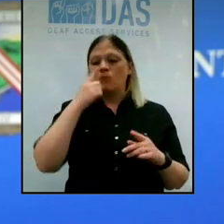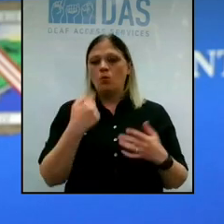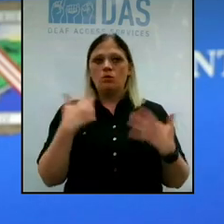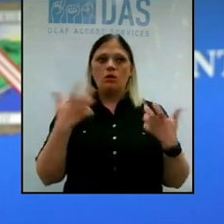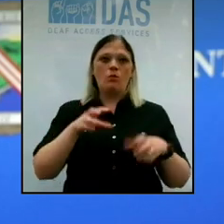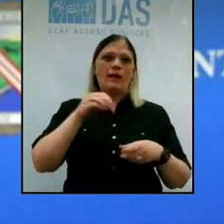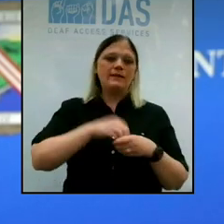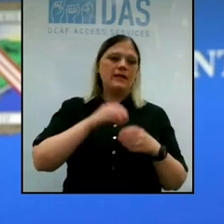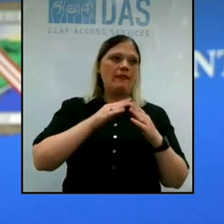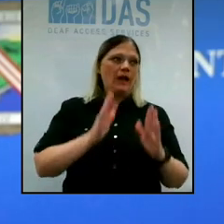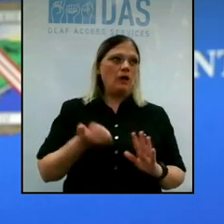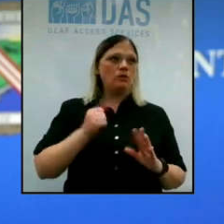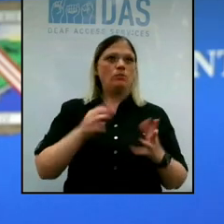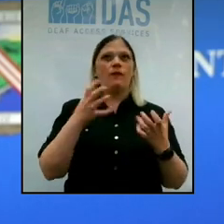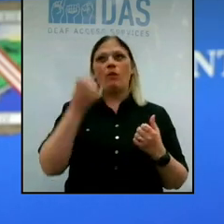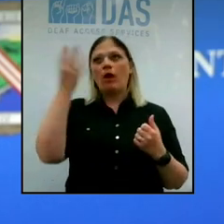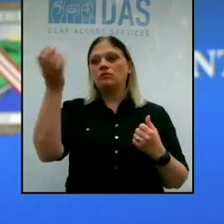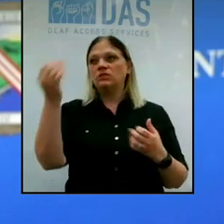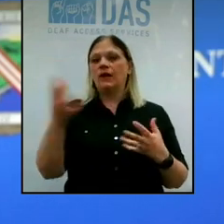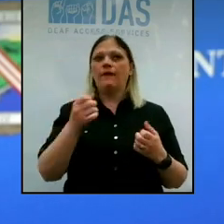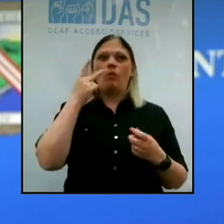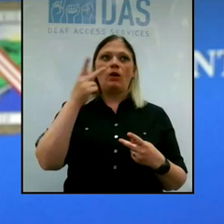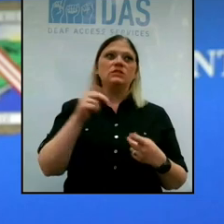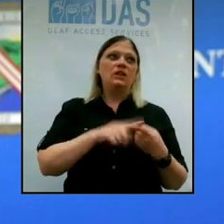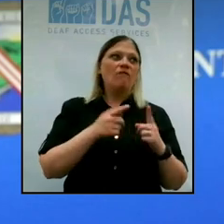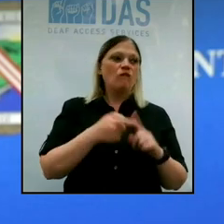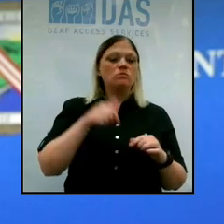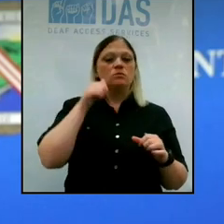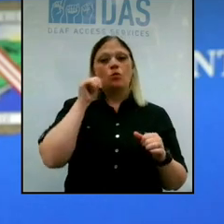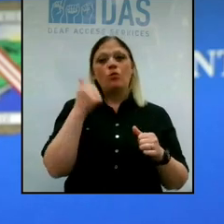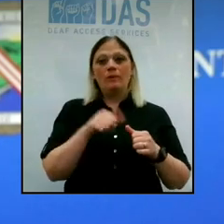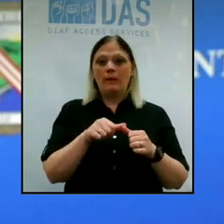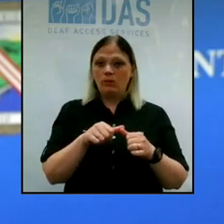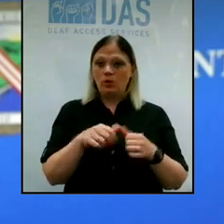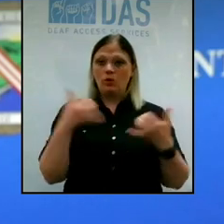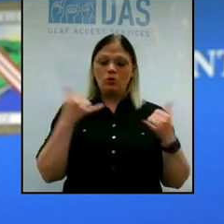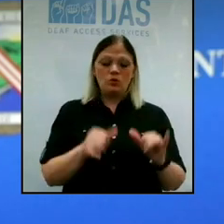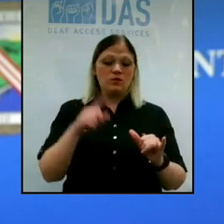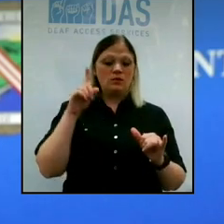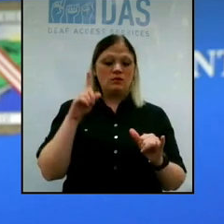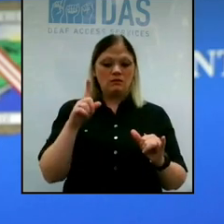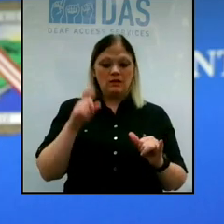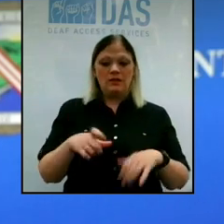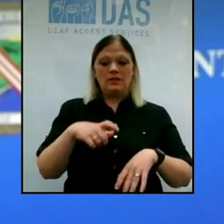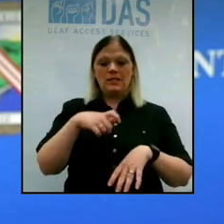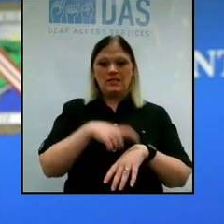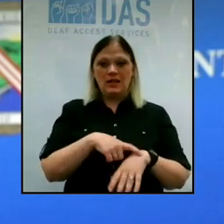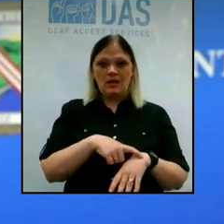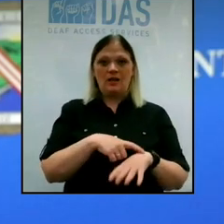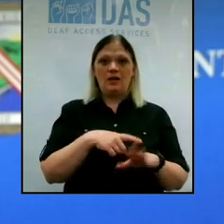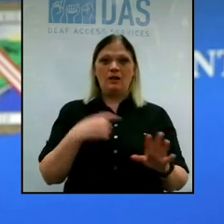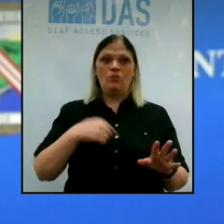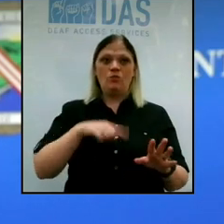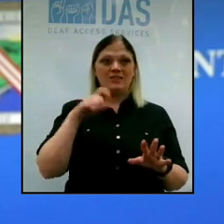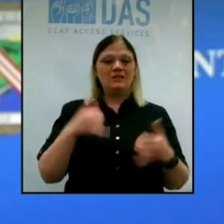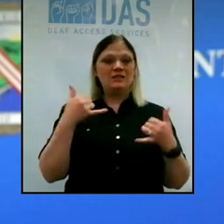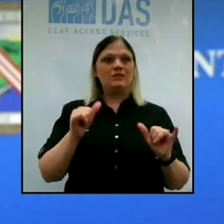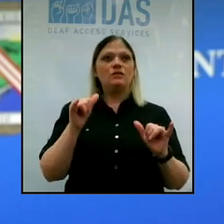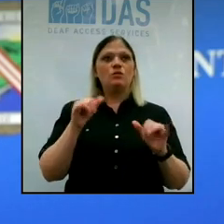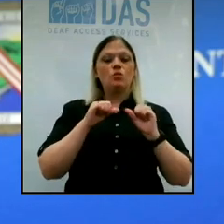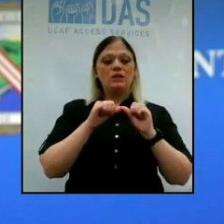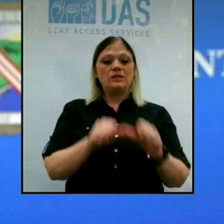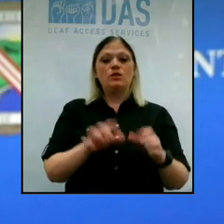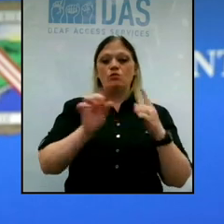to have good weather. They really want to see their friends. And so, remember, we still need to buy time. You we still need to continue with